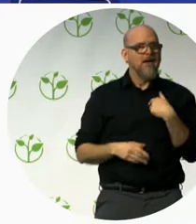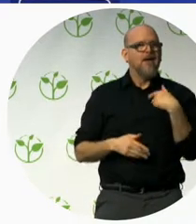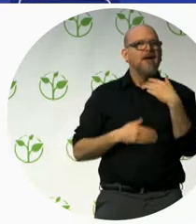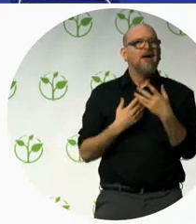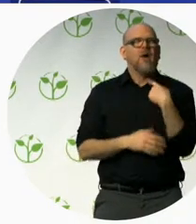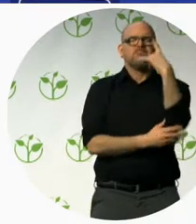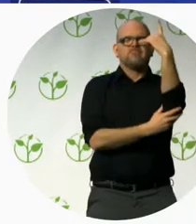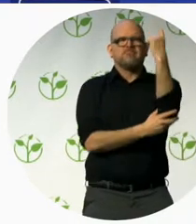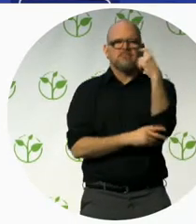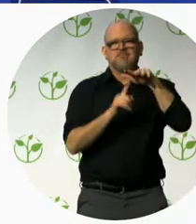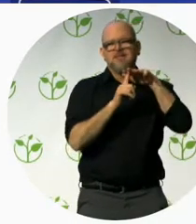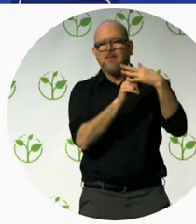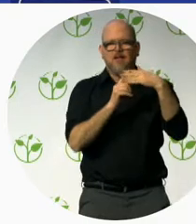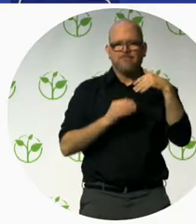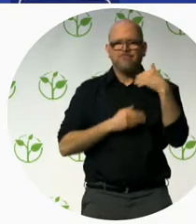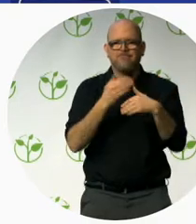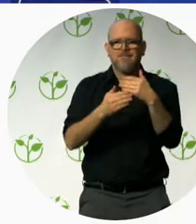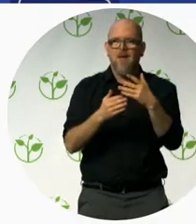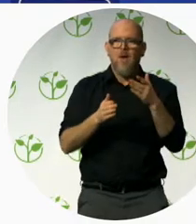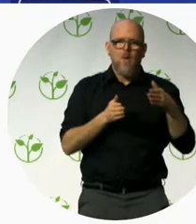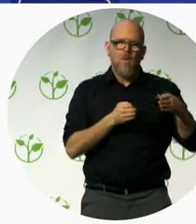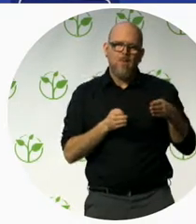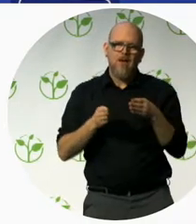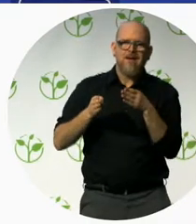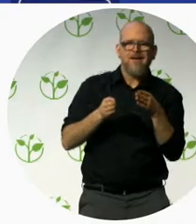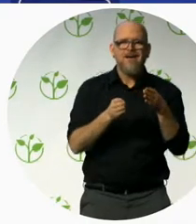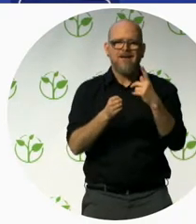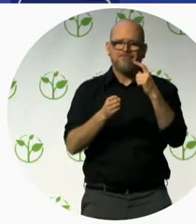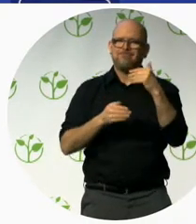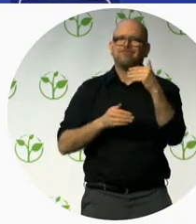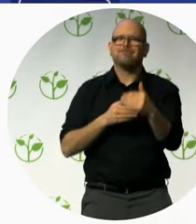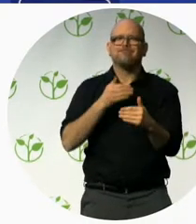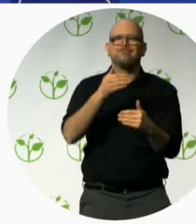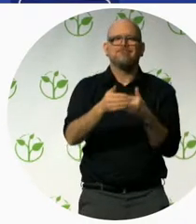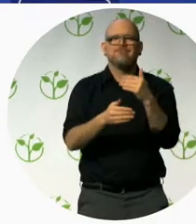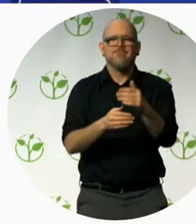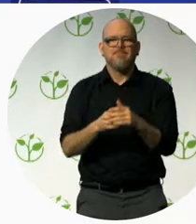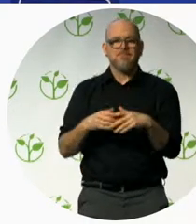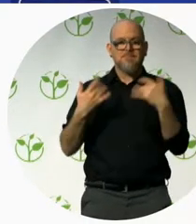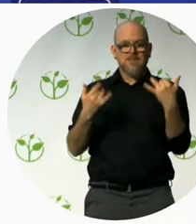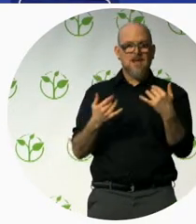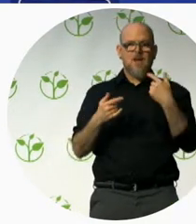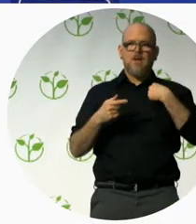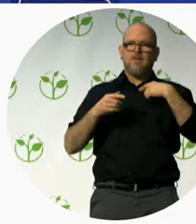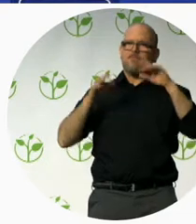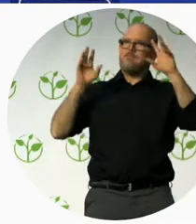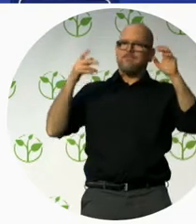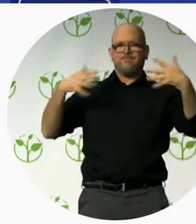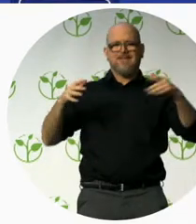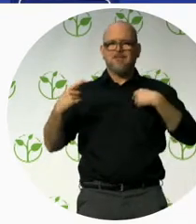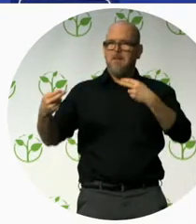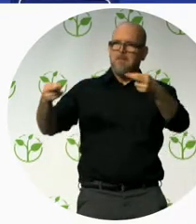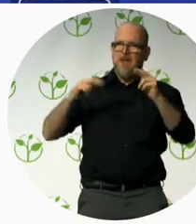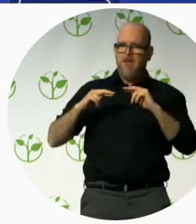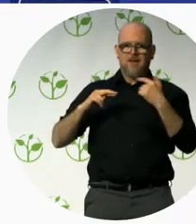good way to getting up the discussion that that's really what we want. And everyone come back and said the same thing. Magnus, I don't learn to go